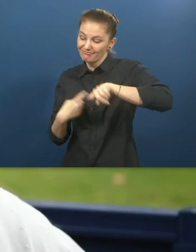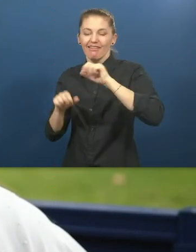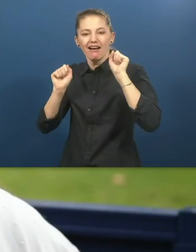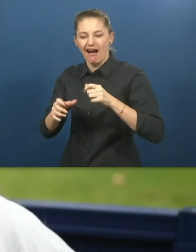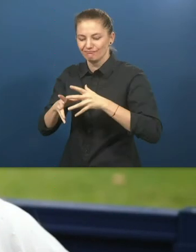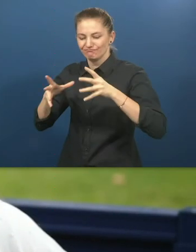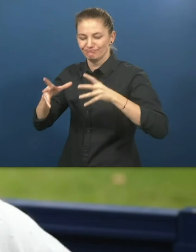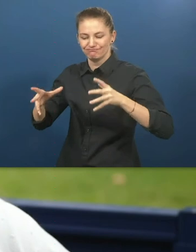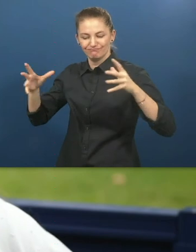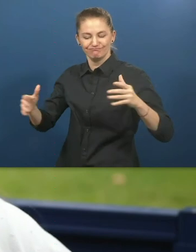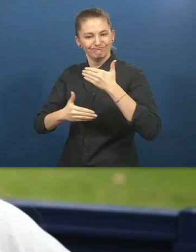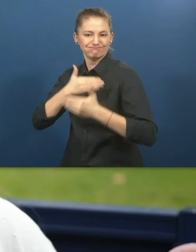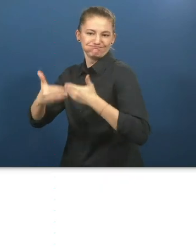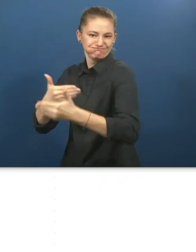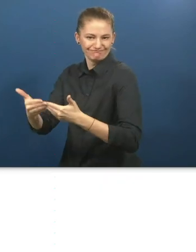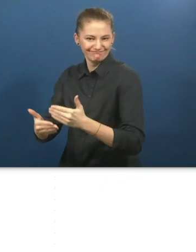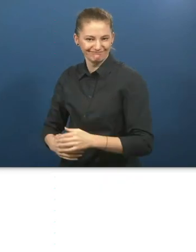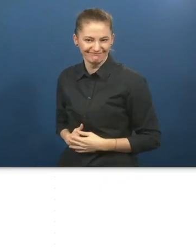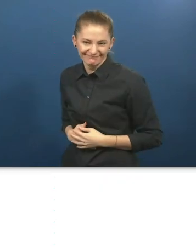and build capacity.